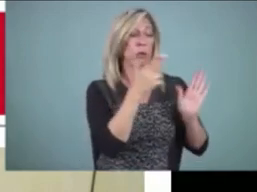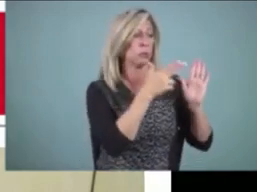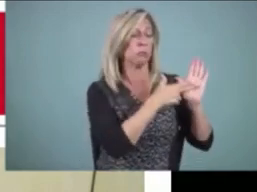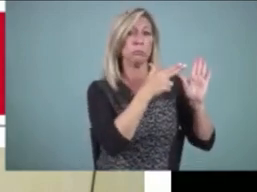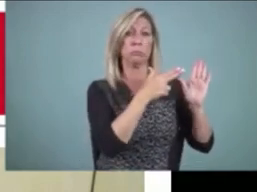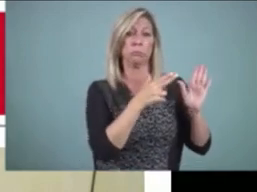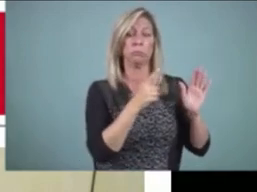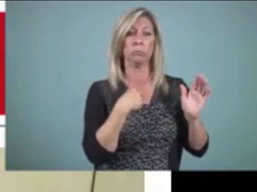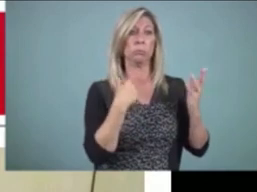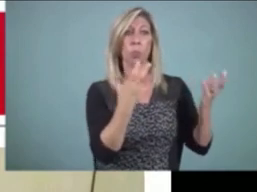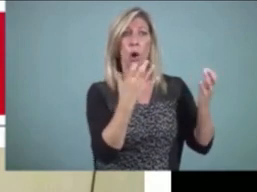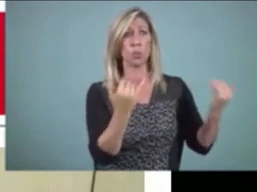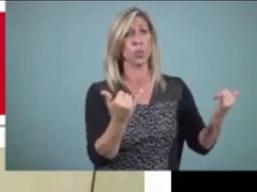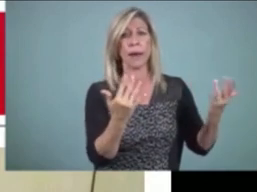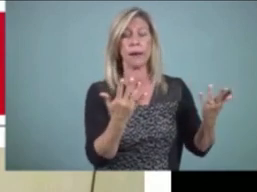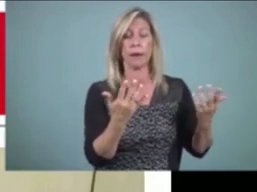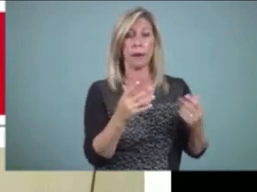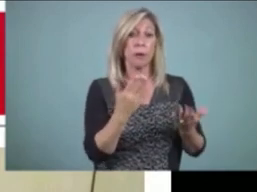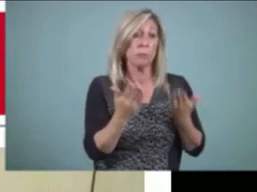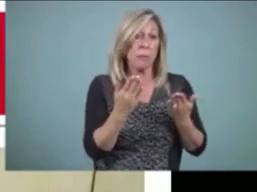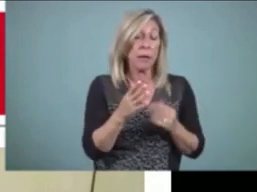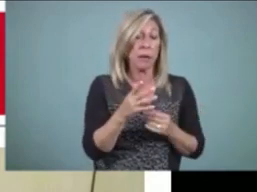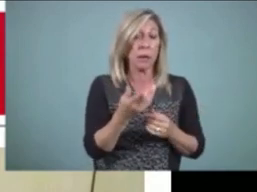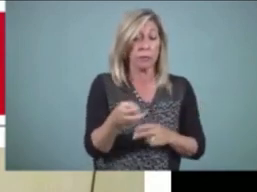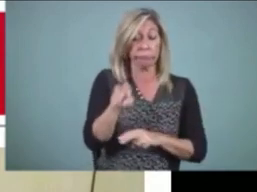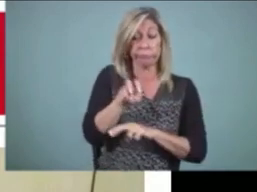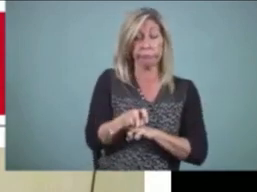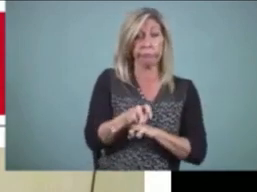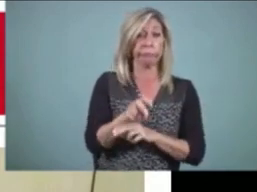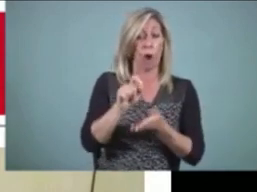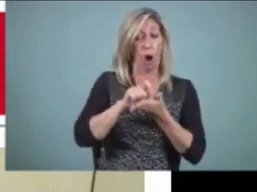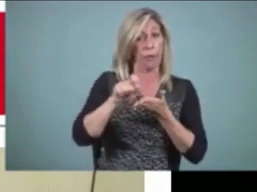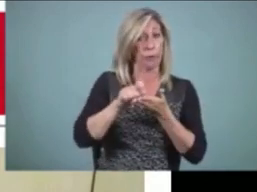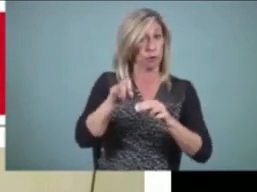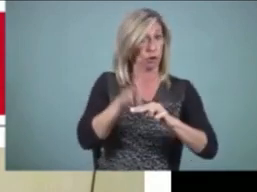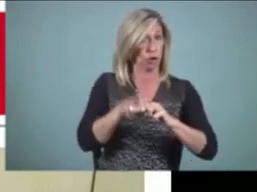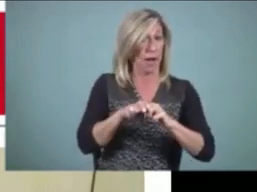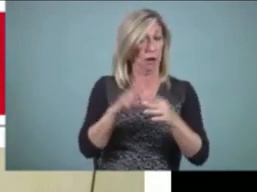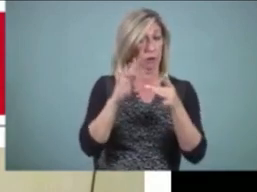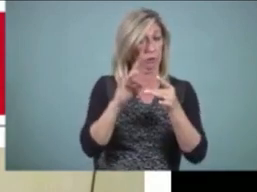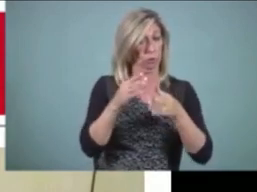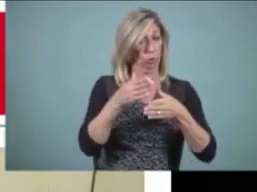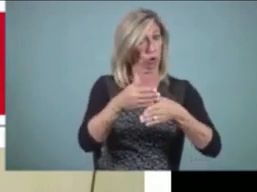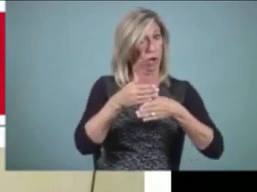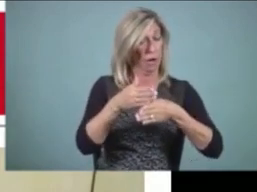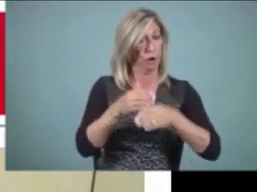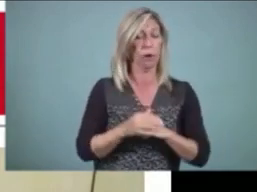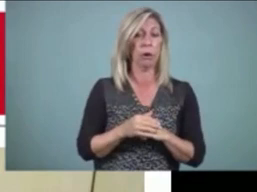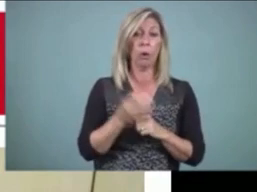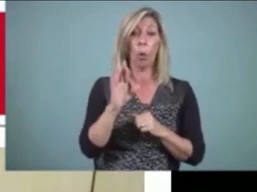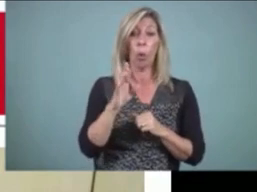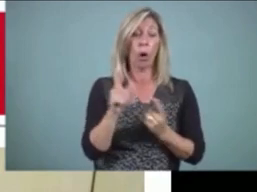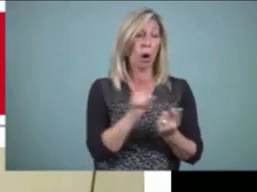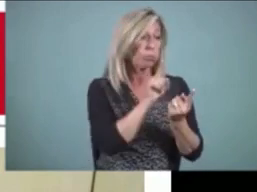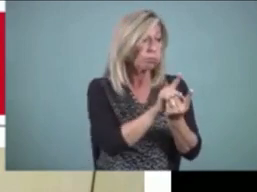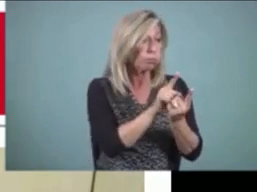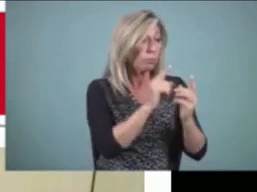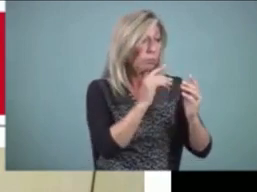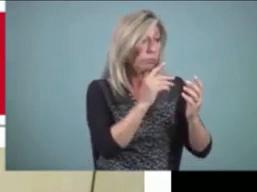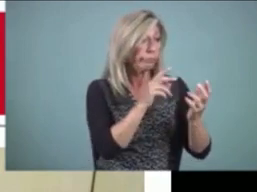or my teacher partner or they wanted to conference with one of their peers. So it was a way that the kids got organized